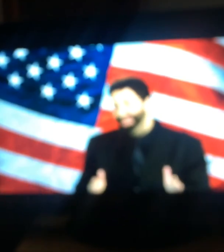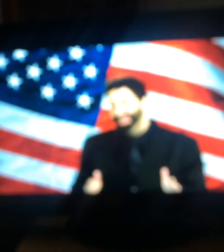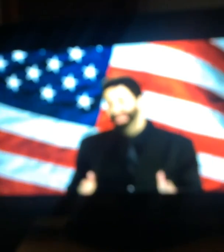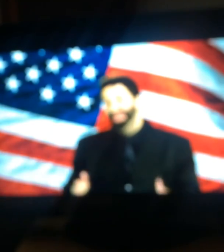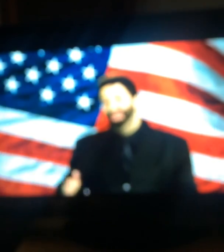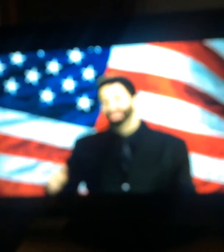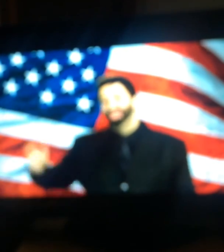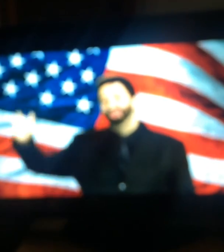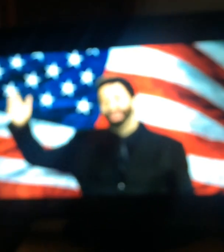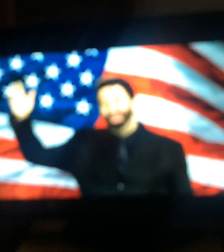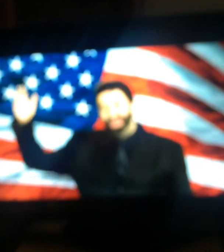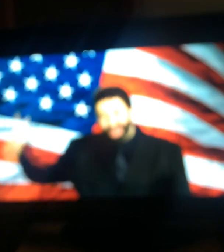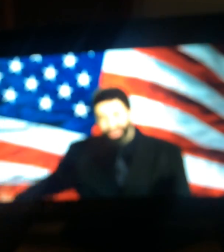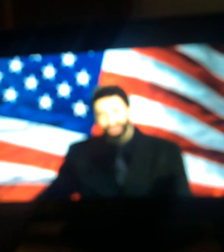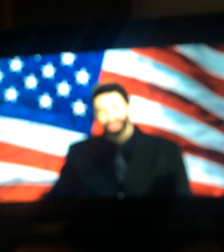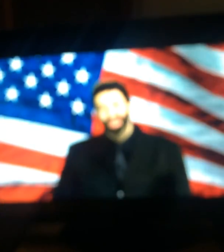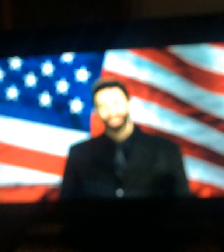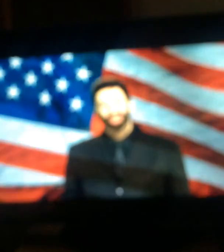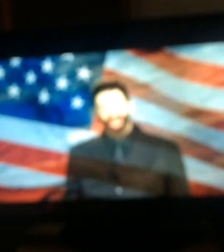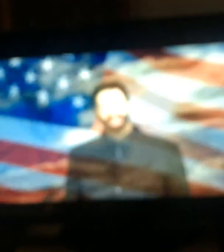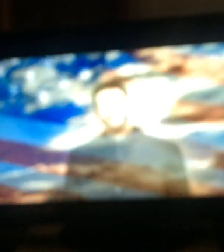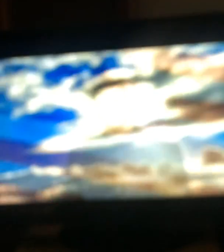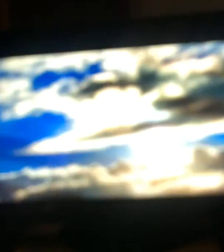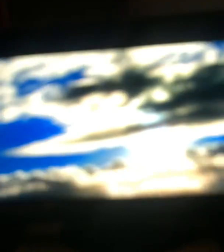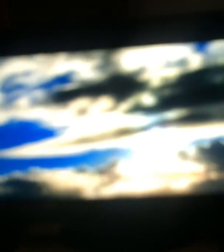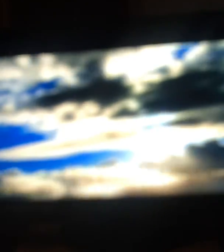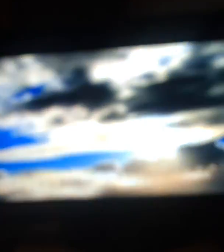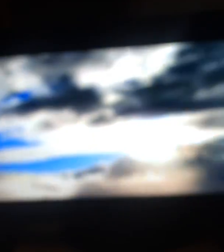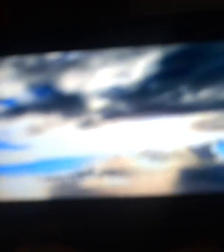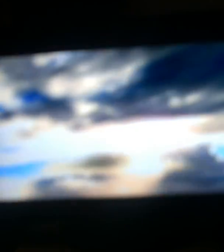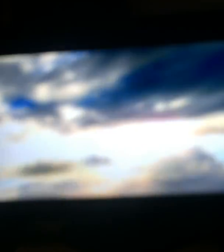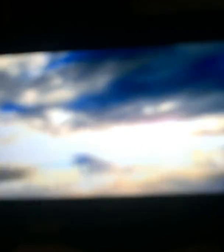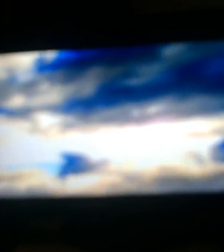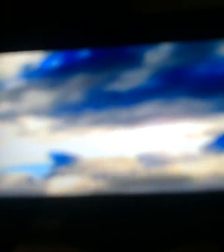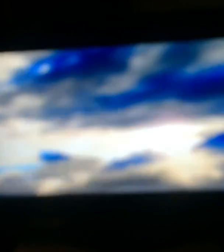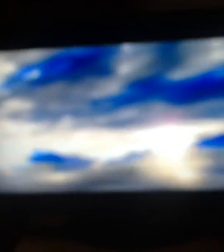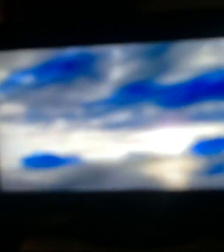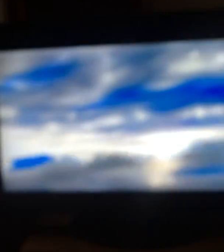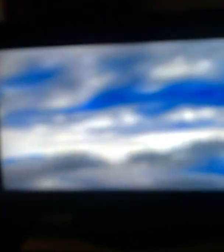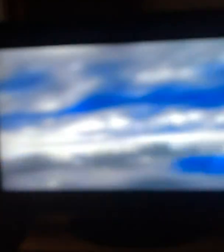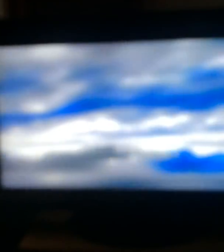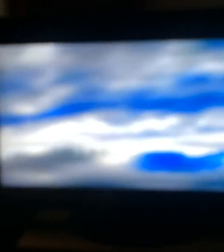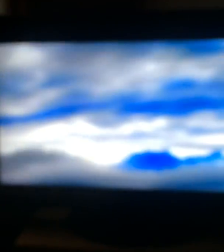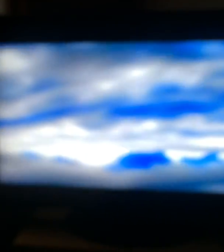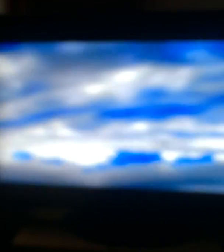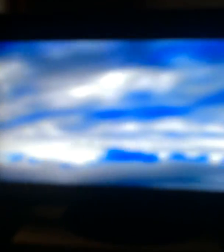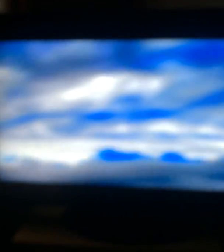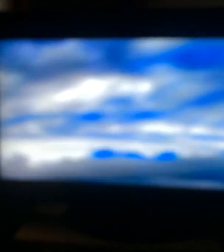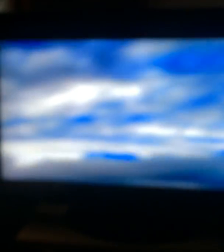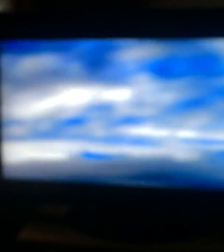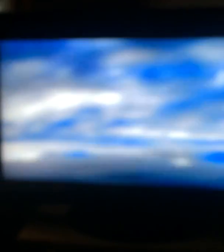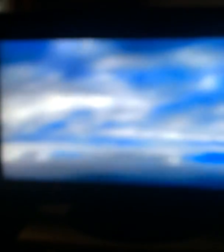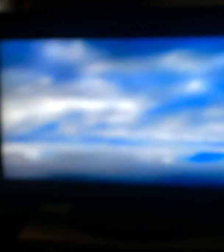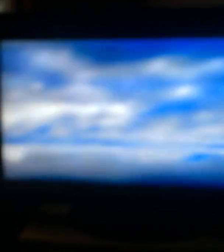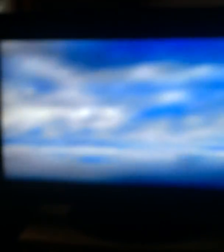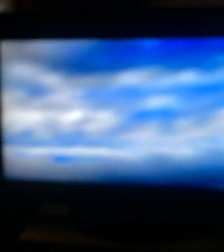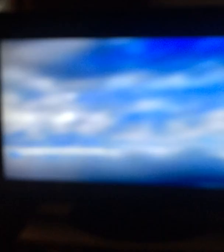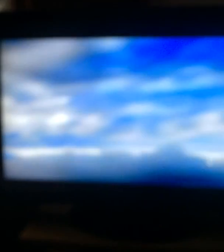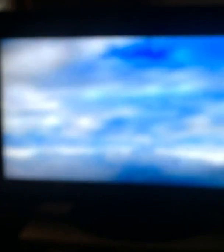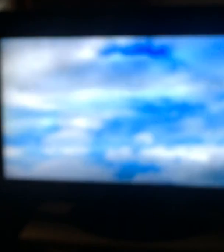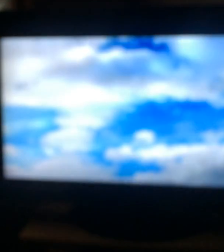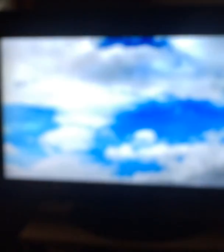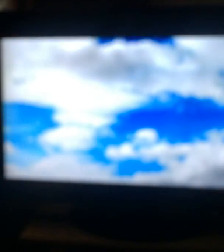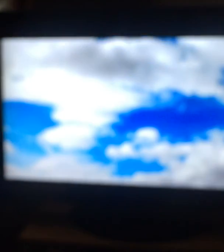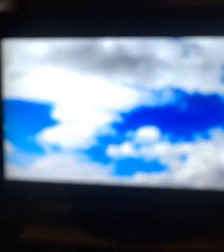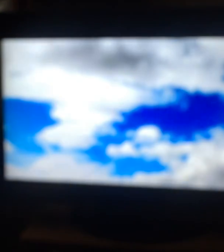lead to another shaking. The mystery of the Harbinger reveals what happens next. If the nation does not